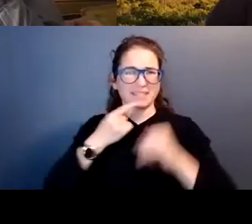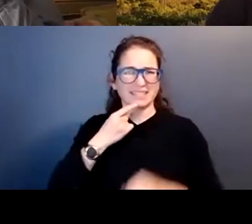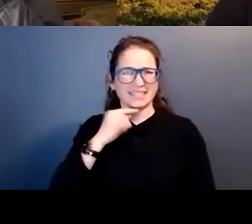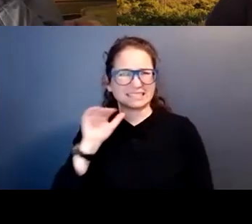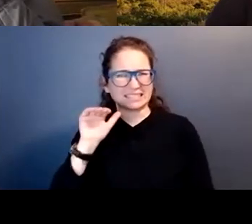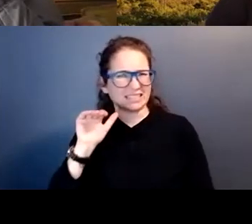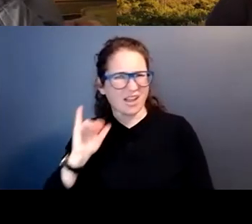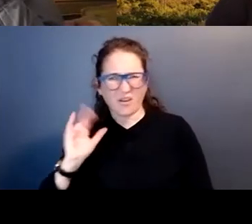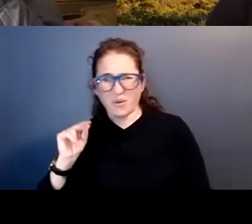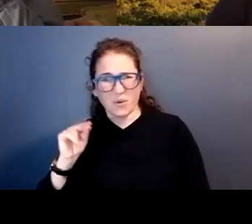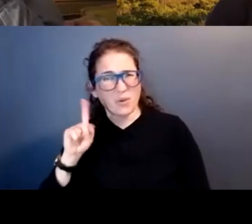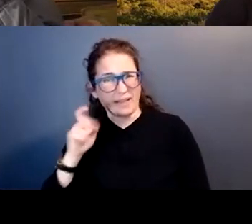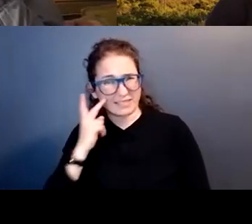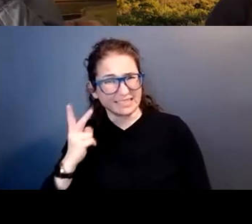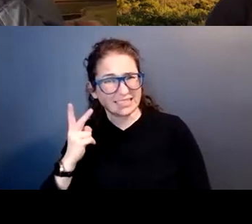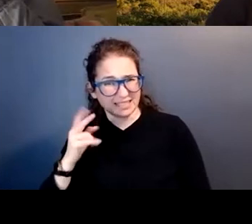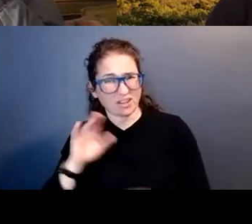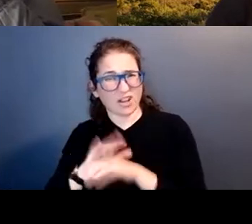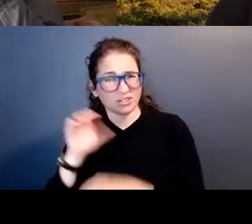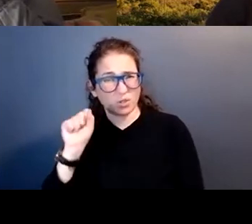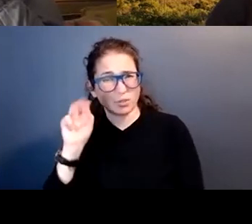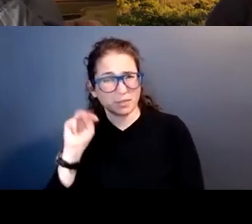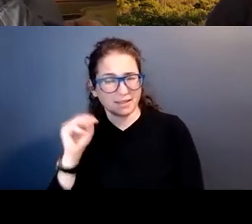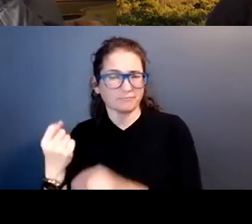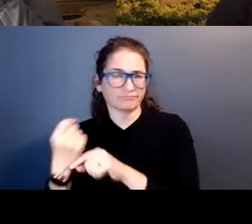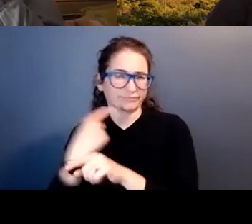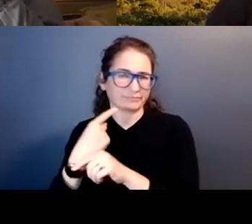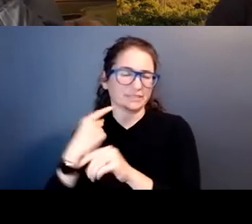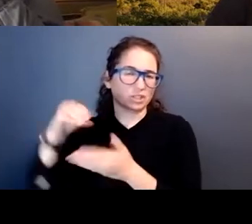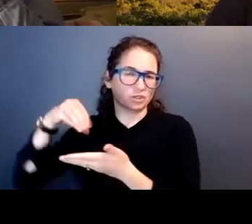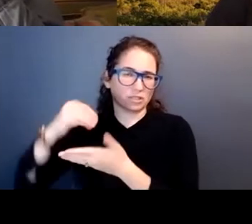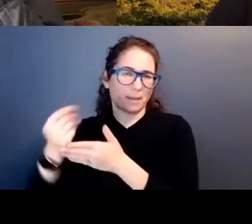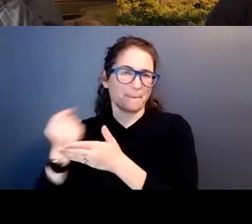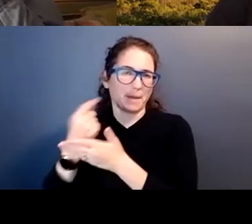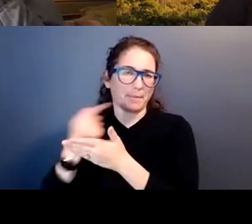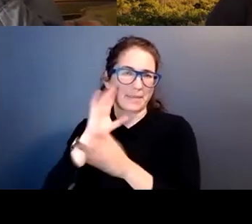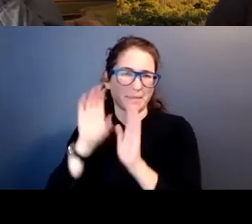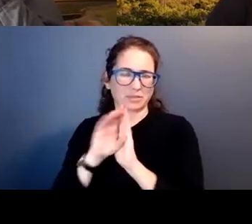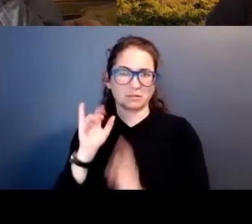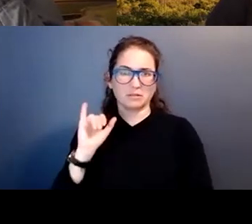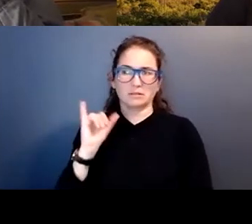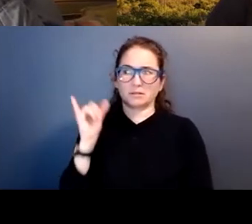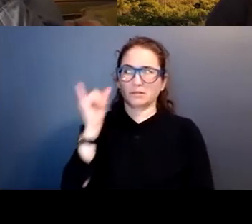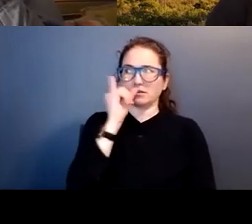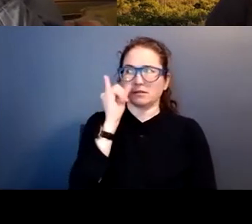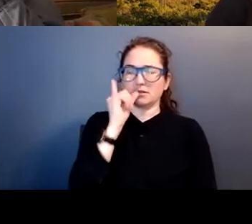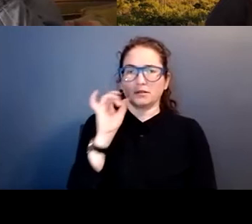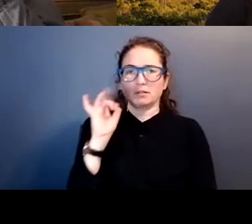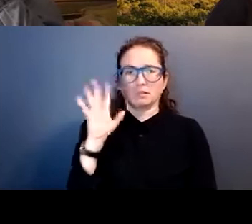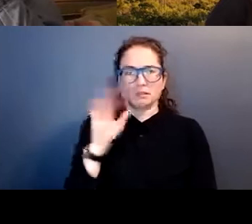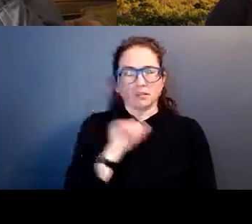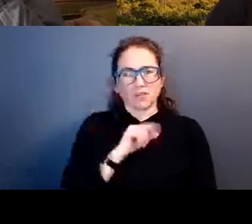Oh no, you have to see this over social media. So they sent me the screenshots of images and I'm like, Oh my gosh. And what really